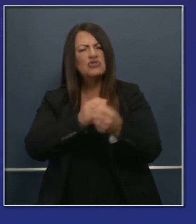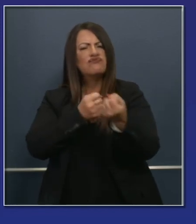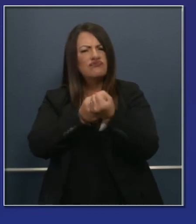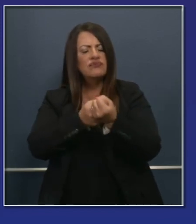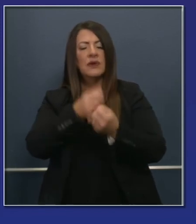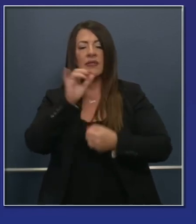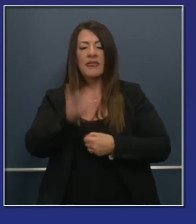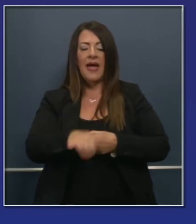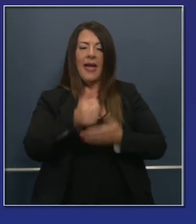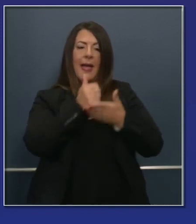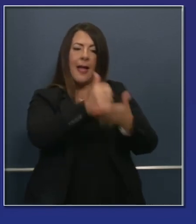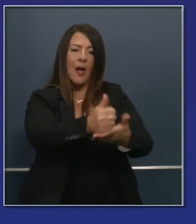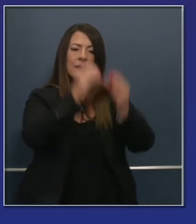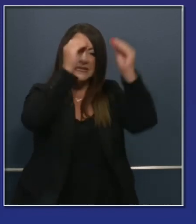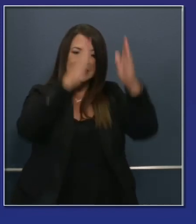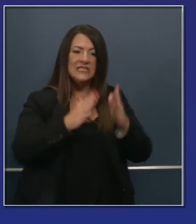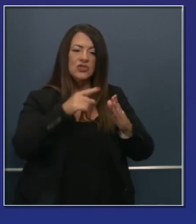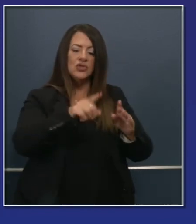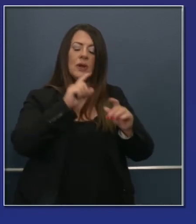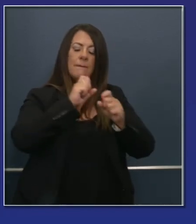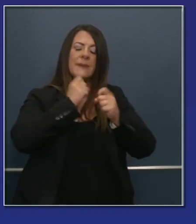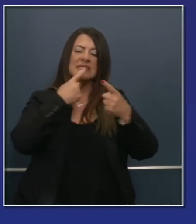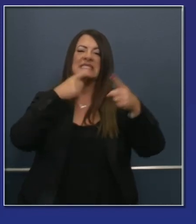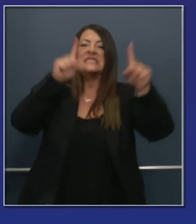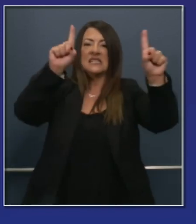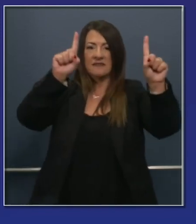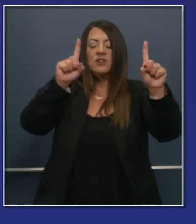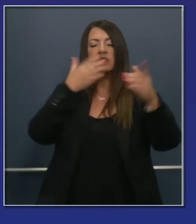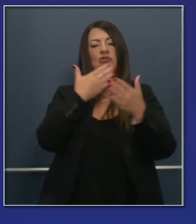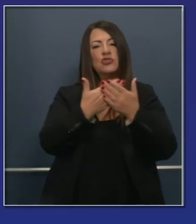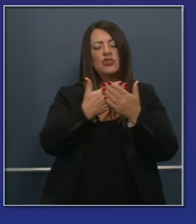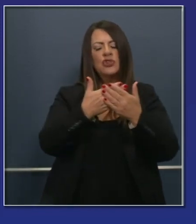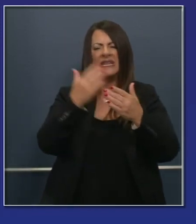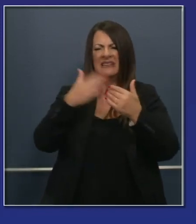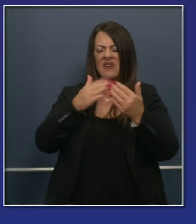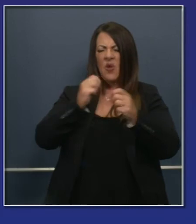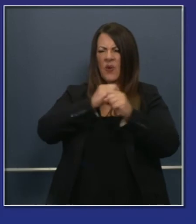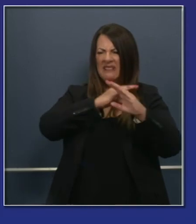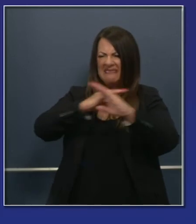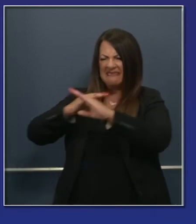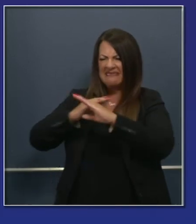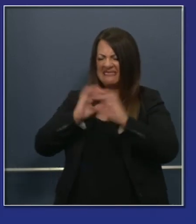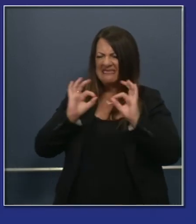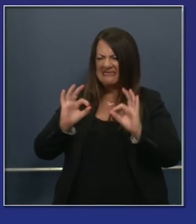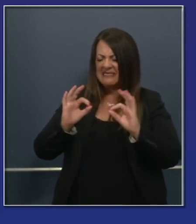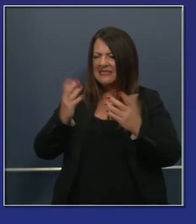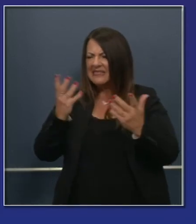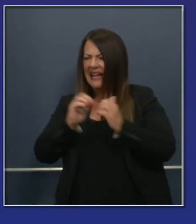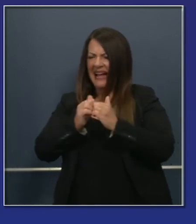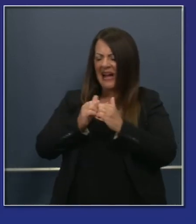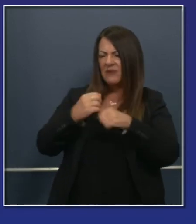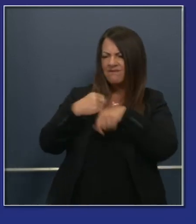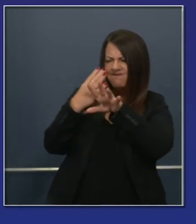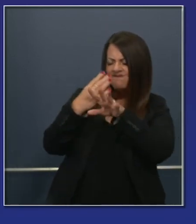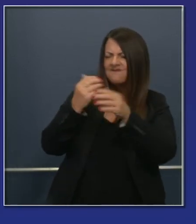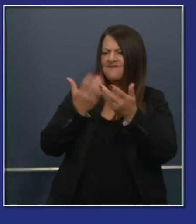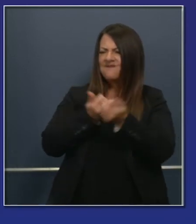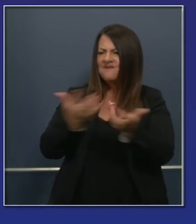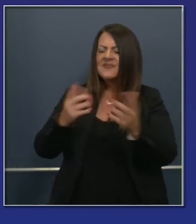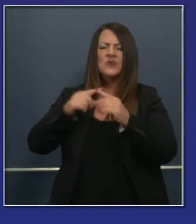teachers to be great teachers in a very constrained and difficult environment preparing our students to be at their best